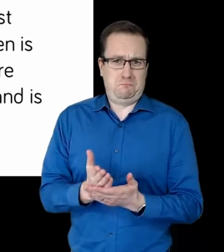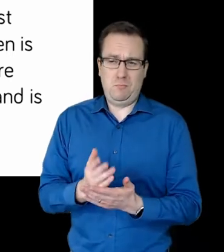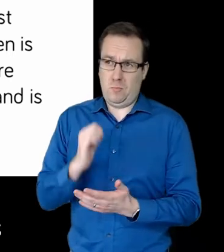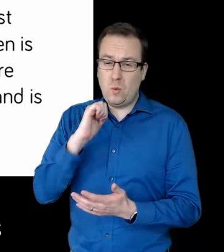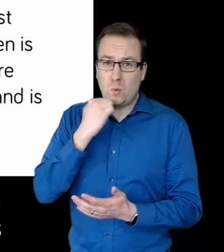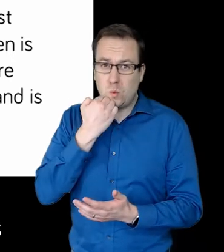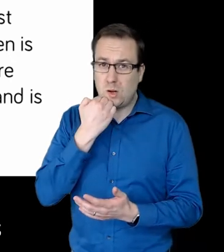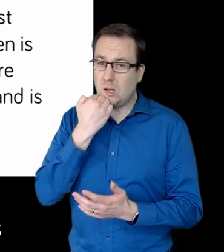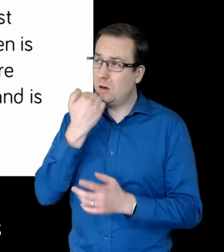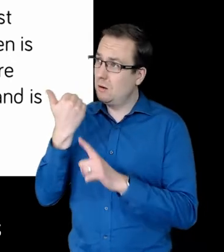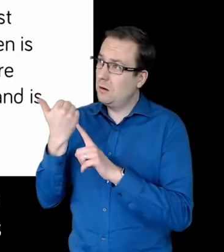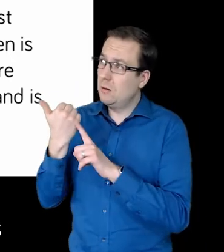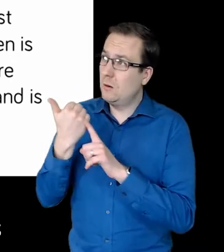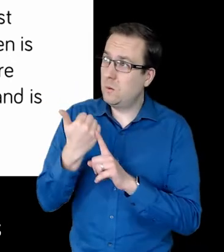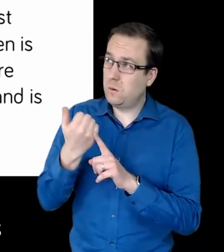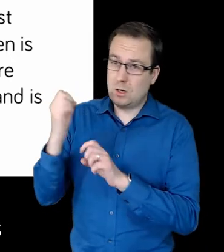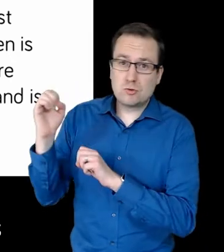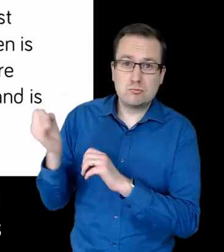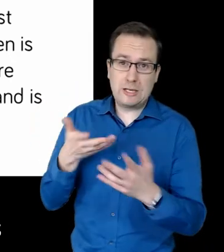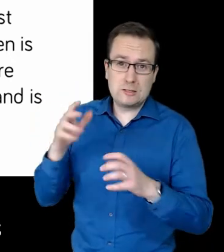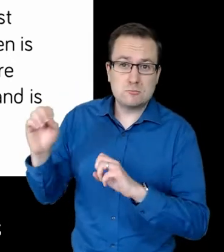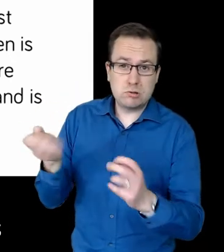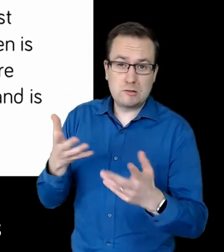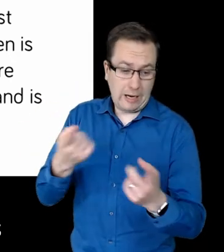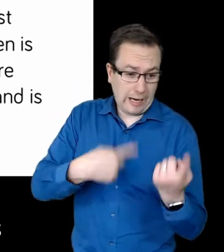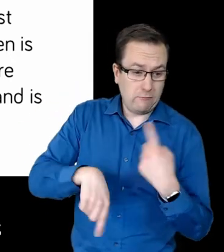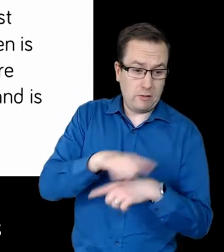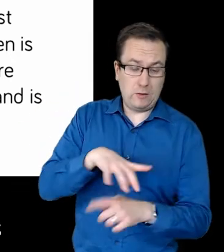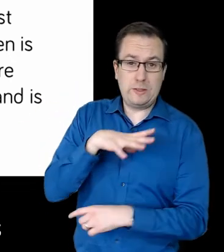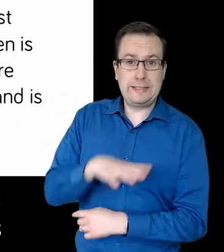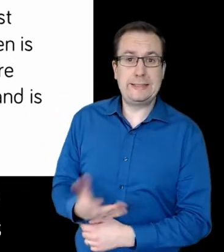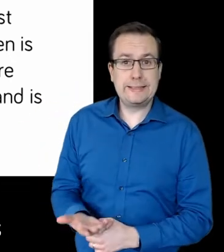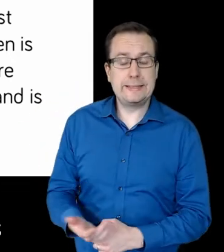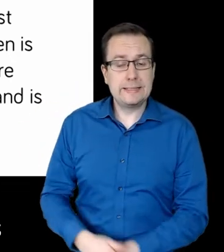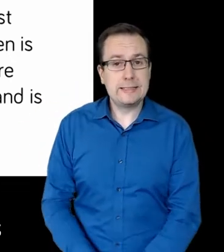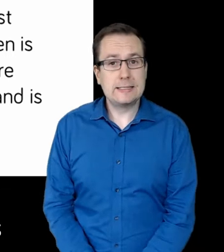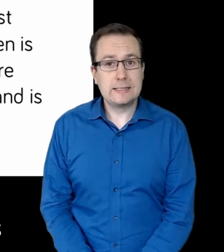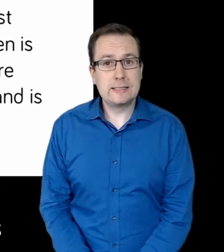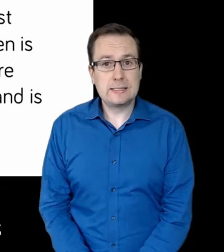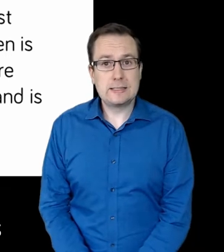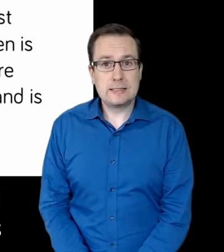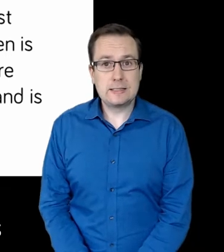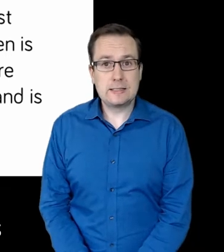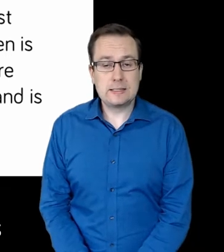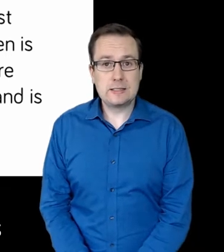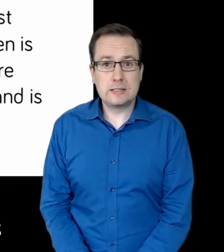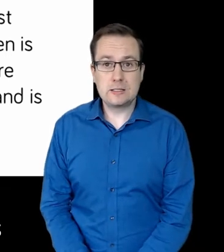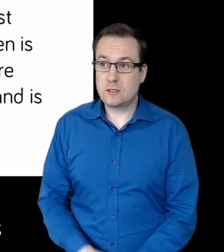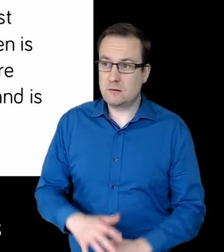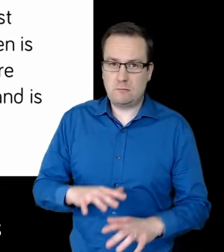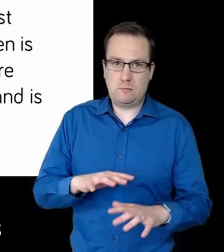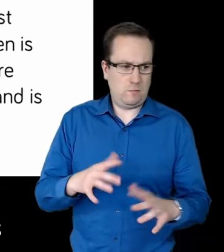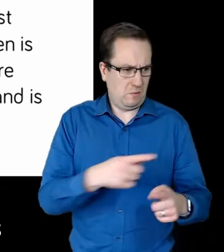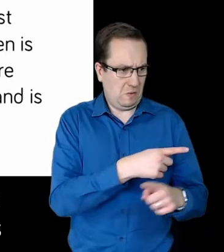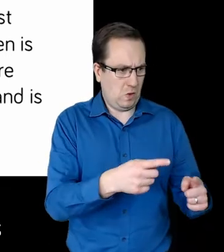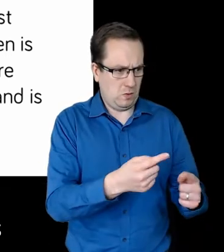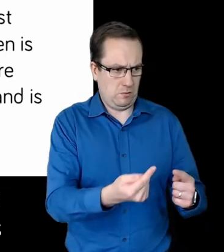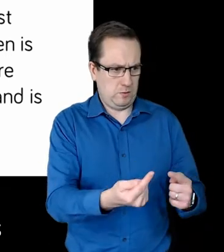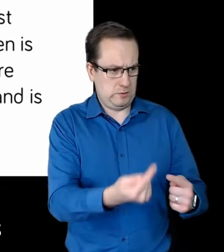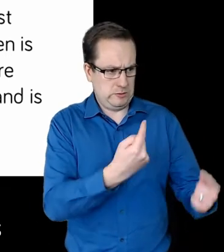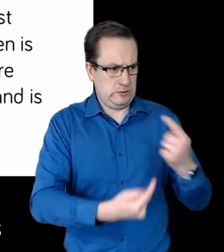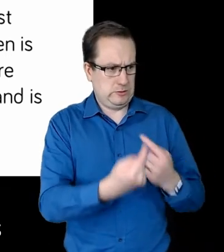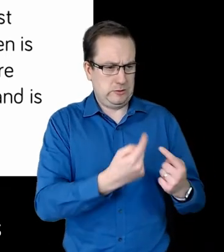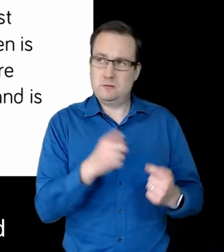along with him, graciously give us all things? Who will bring any charge against those